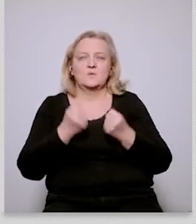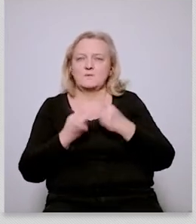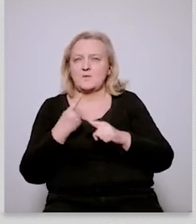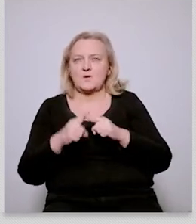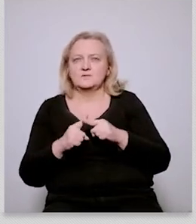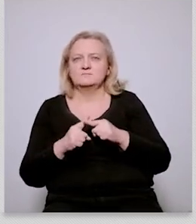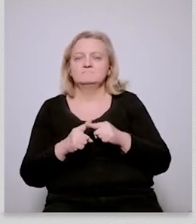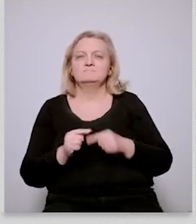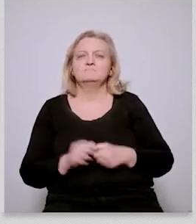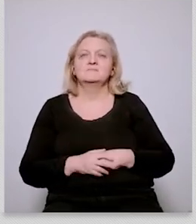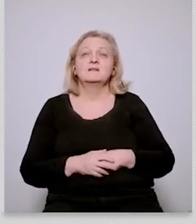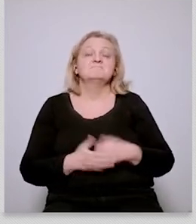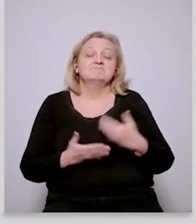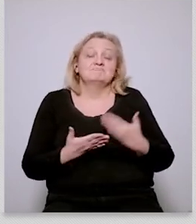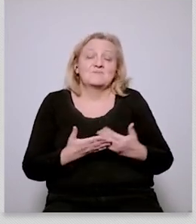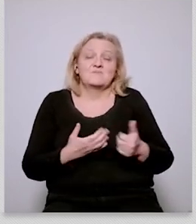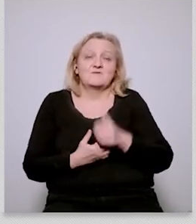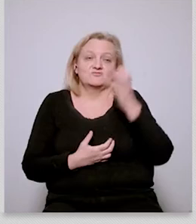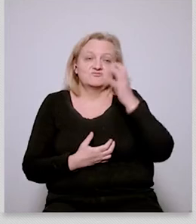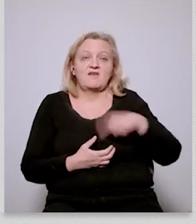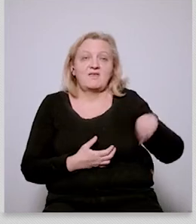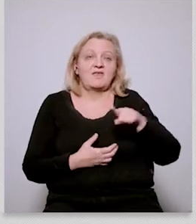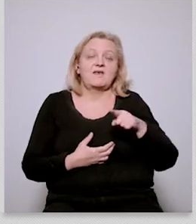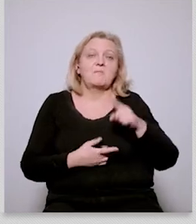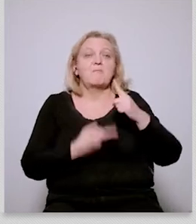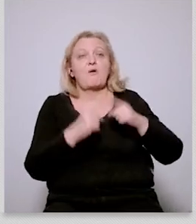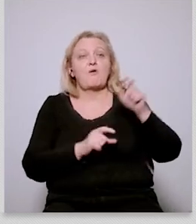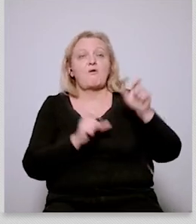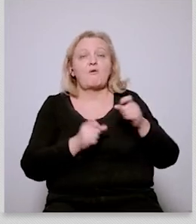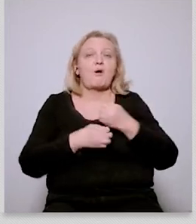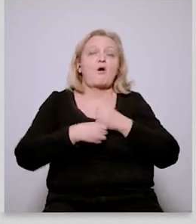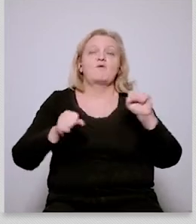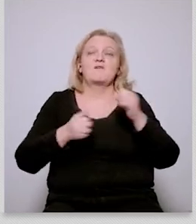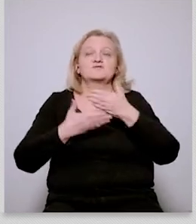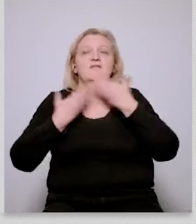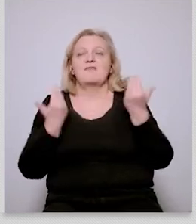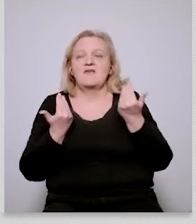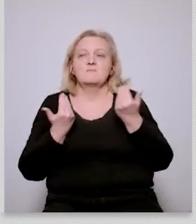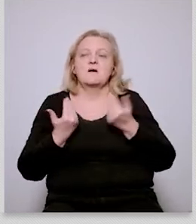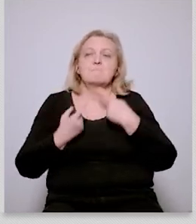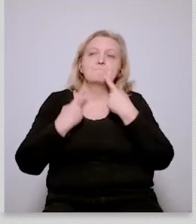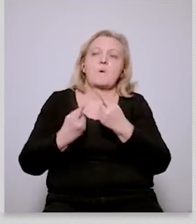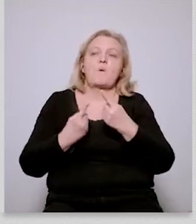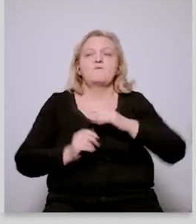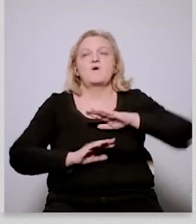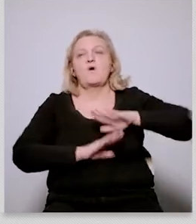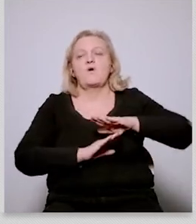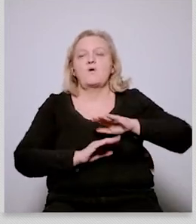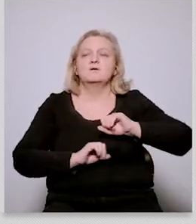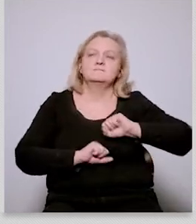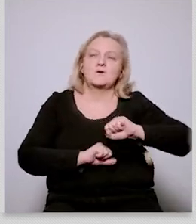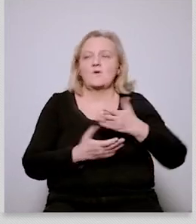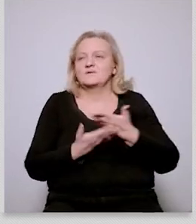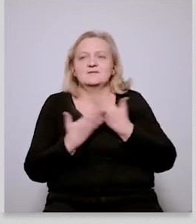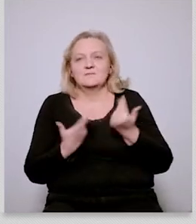is people pointing uh to the green deal agenda as something of a uh brussels based concept that